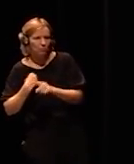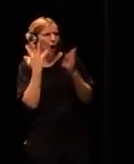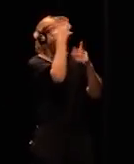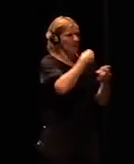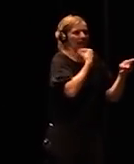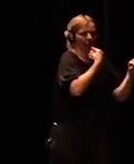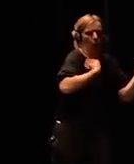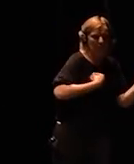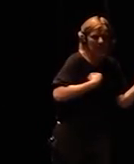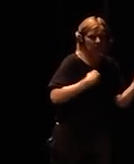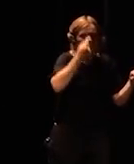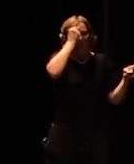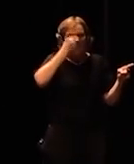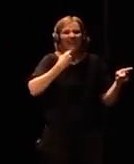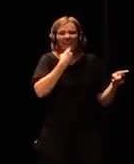maybe Spain